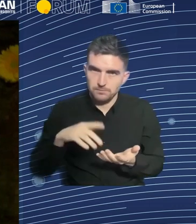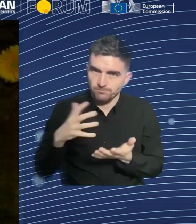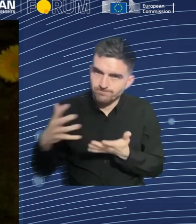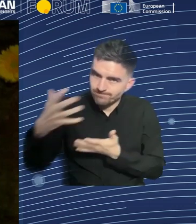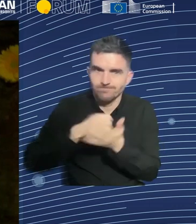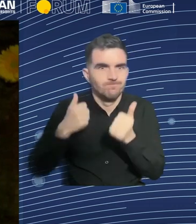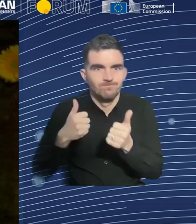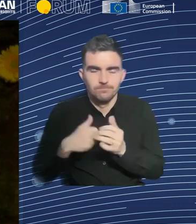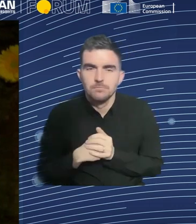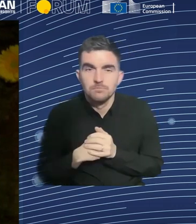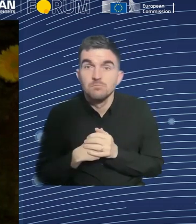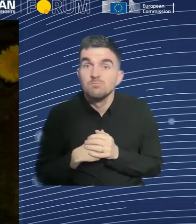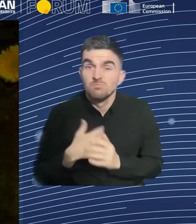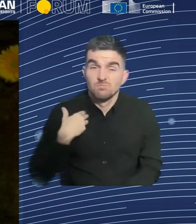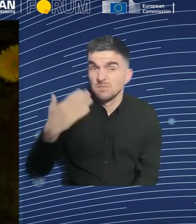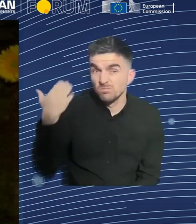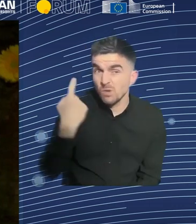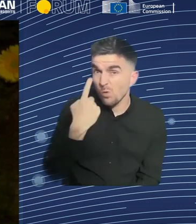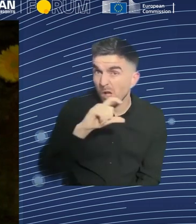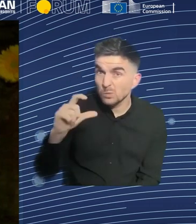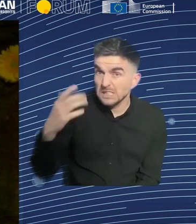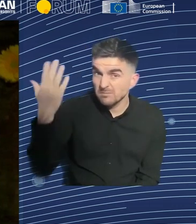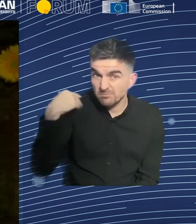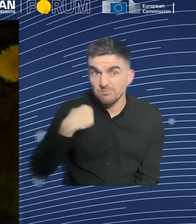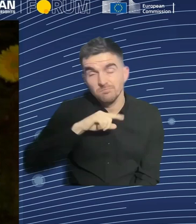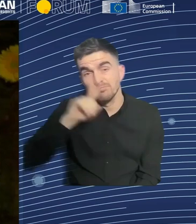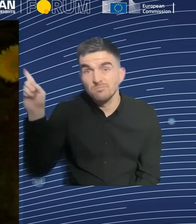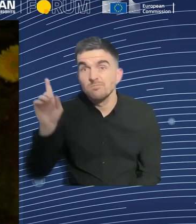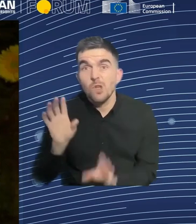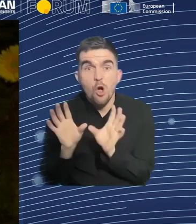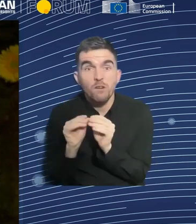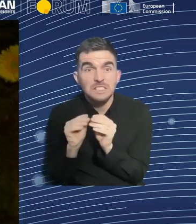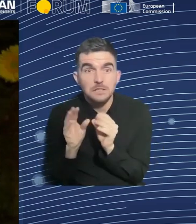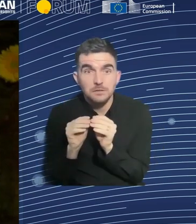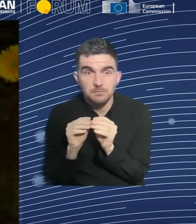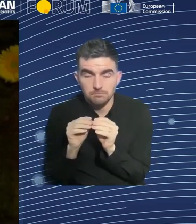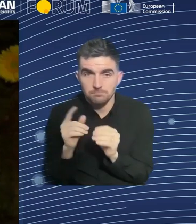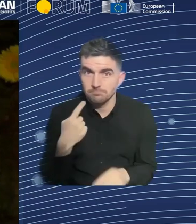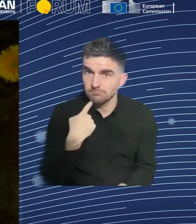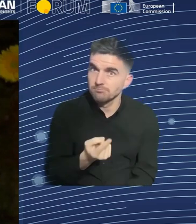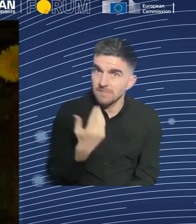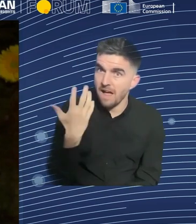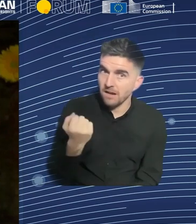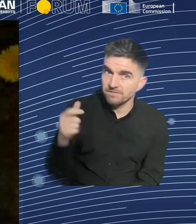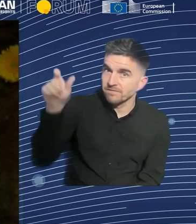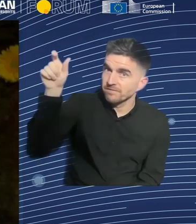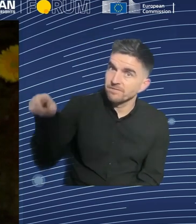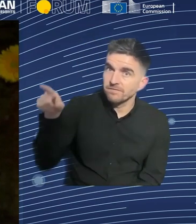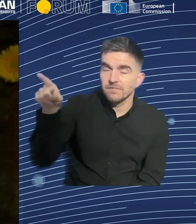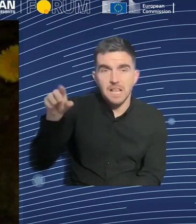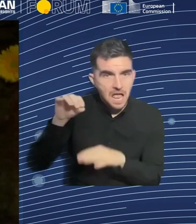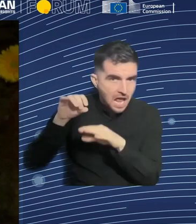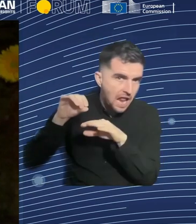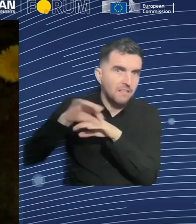there is an influencer, an artificial influencer, no? So I